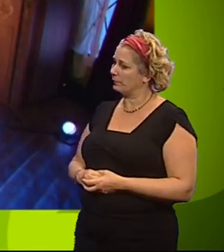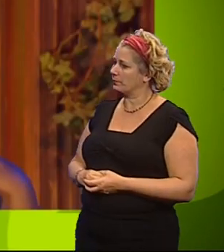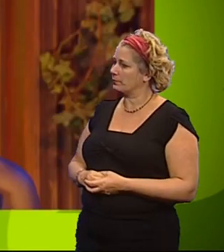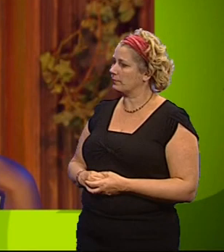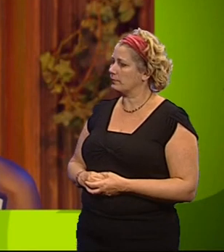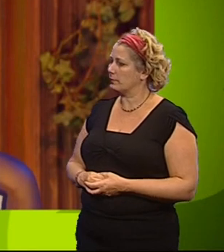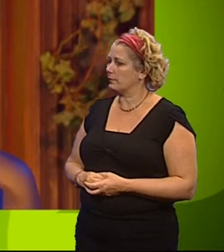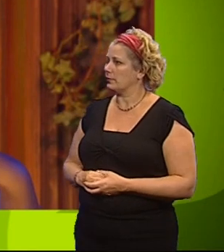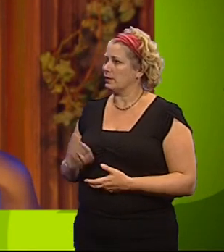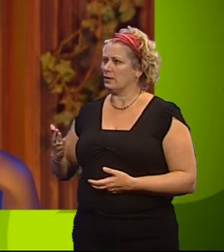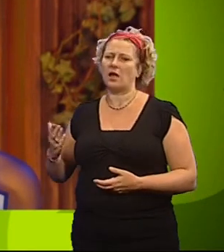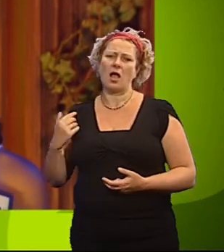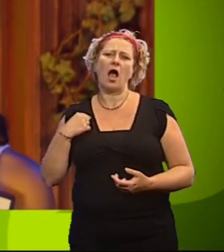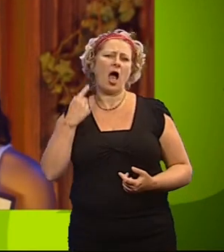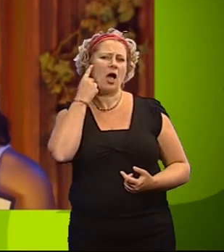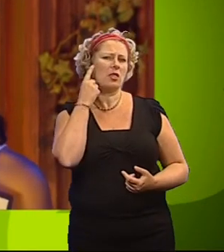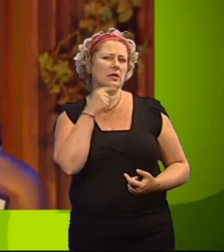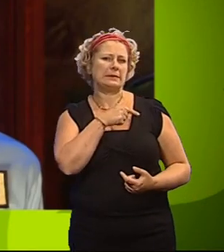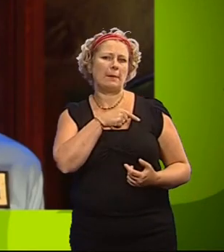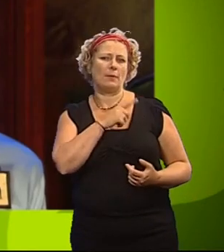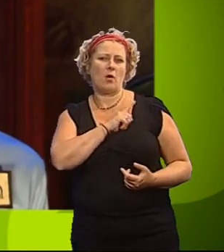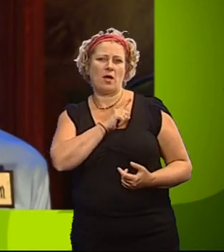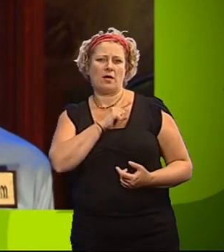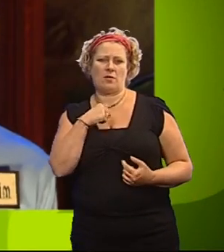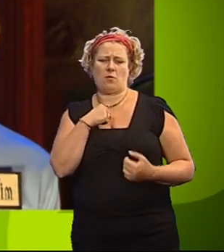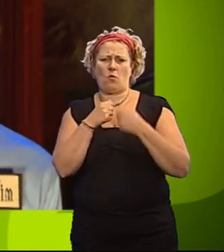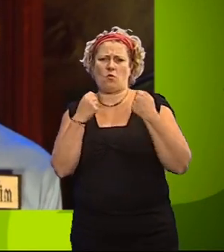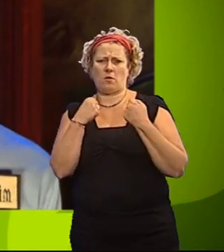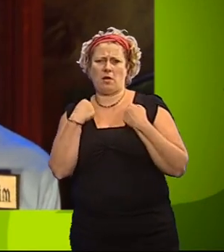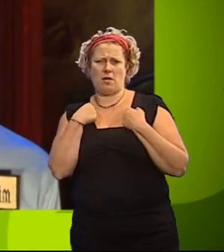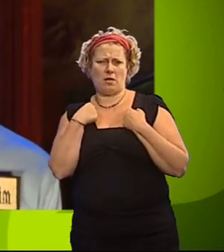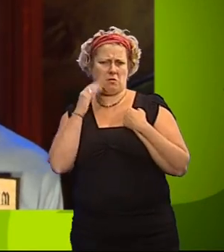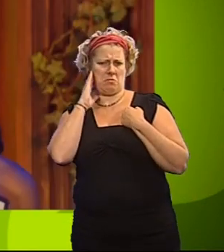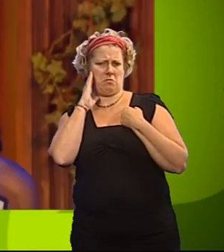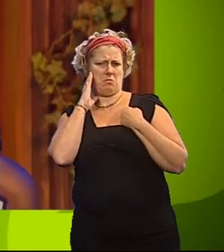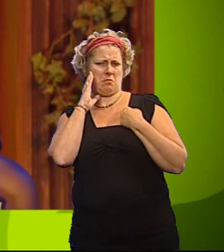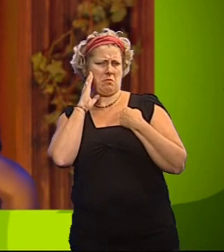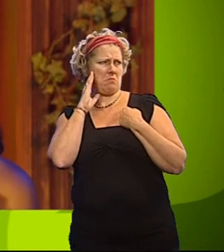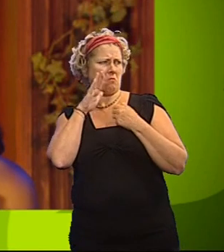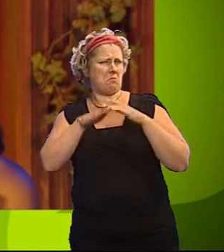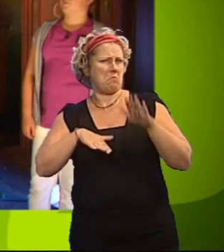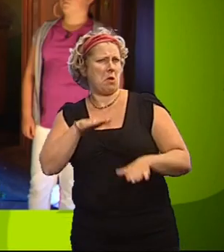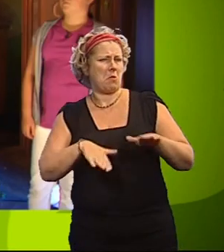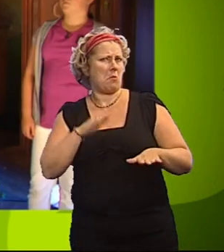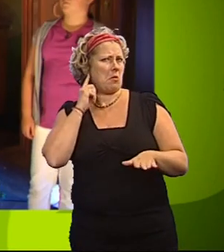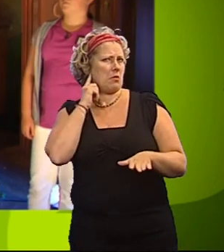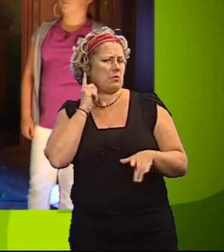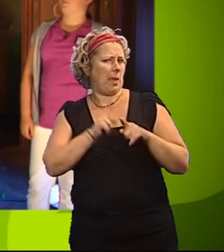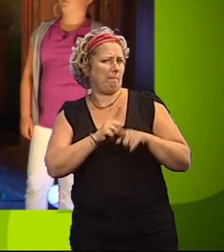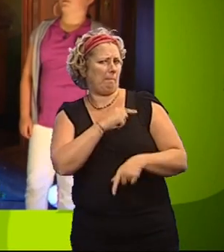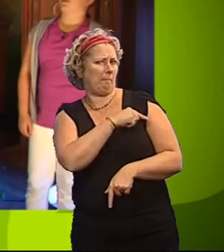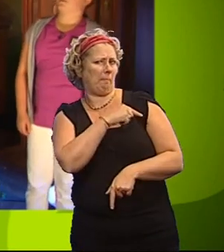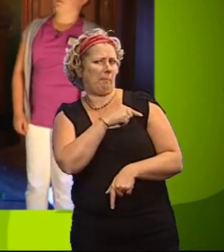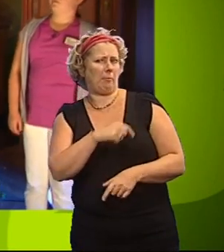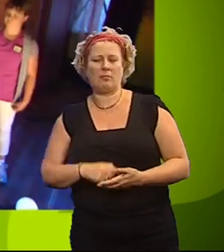Renee? I thought the saboteur was Tim because when I read the wardrobe, I sort of heard the footsteps sounded like his.